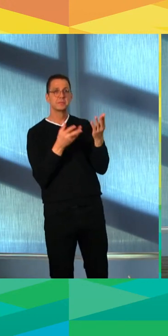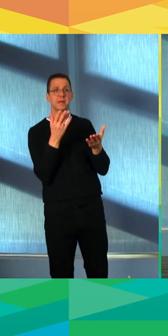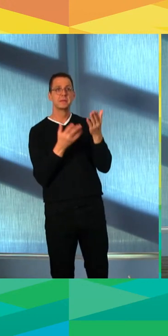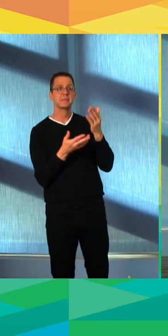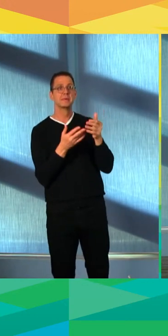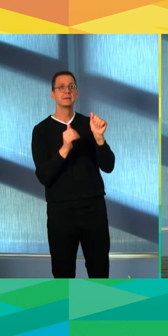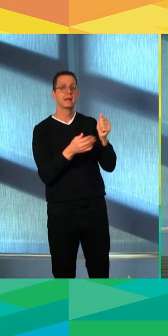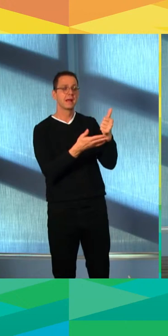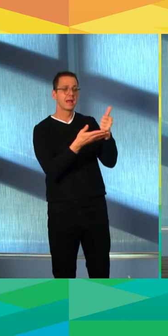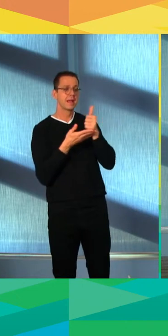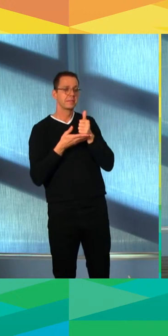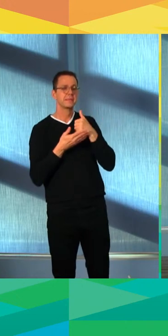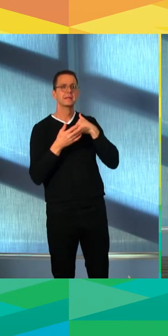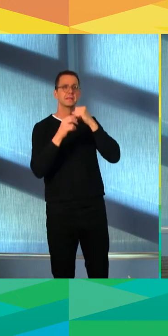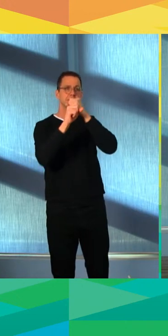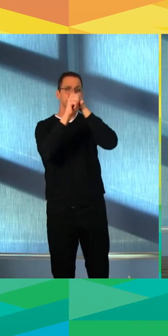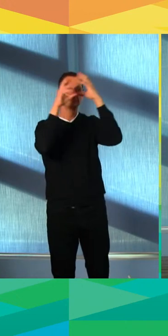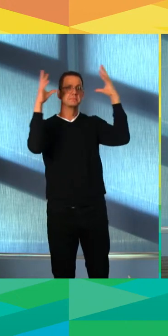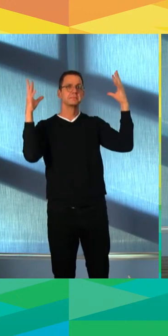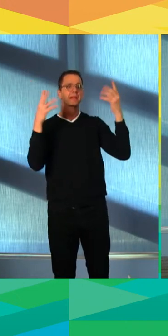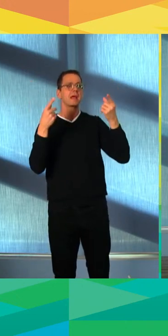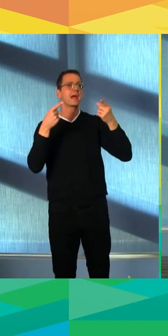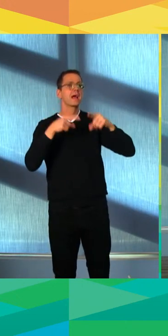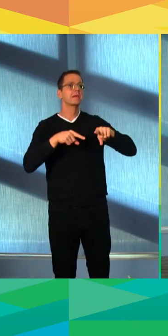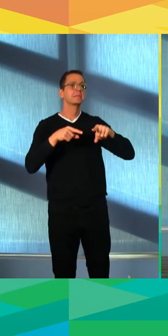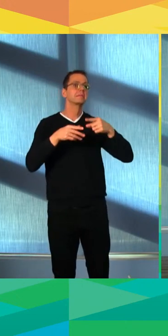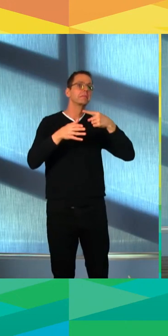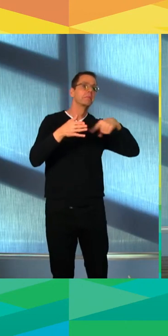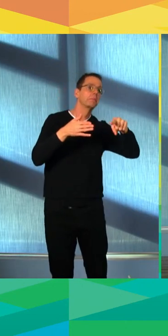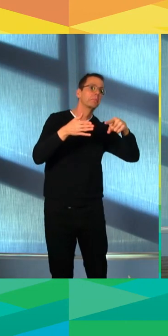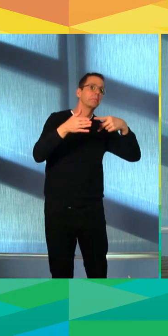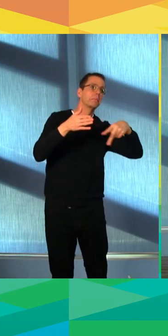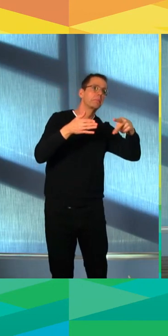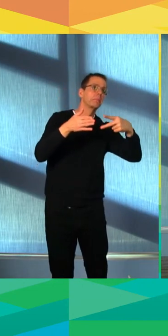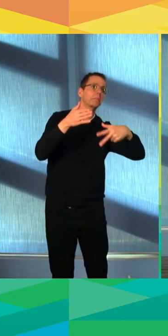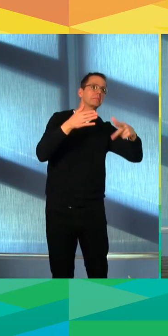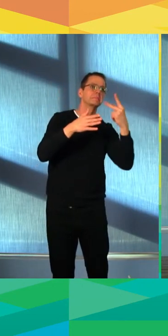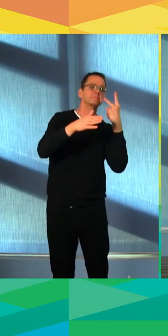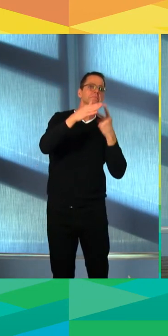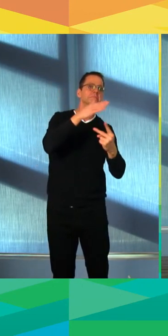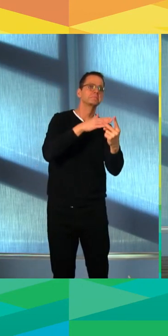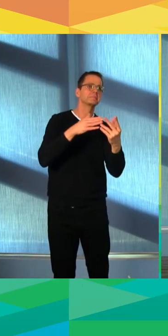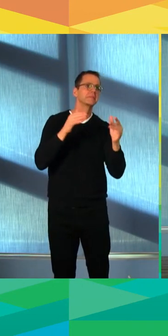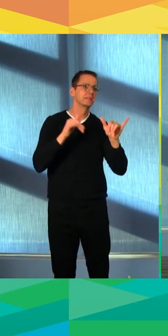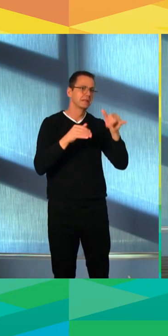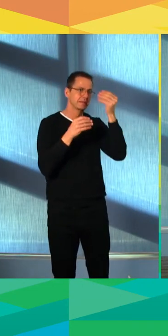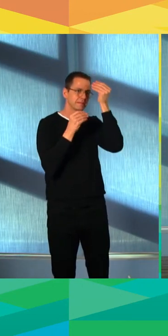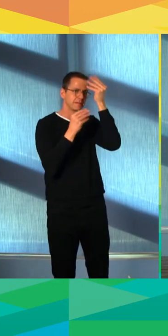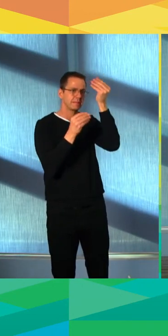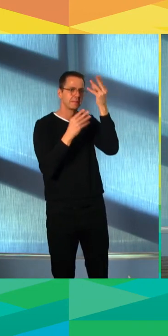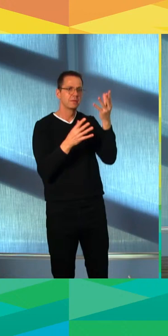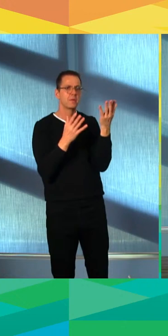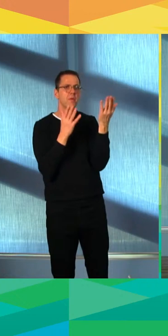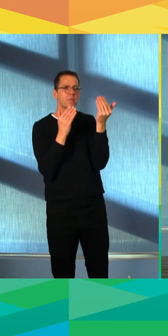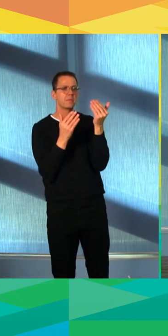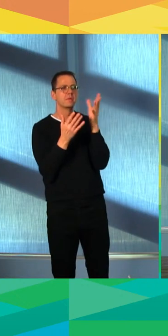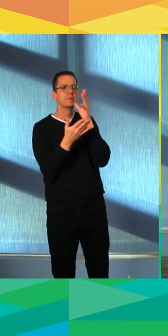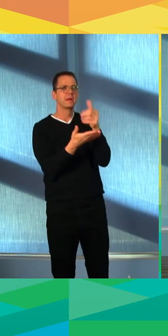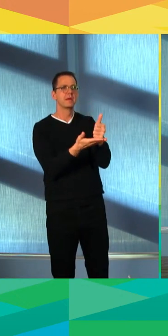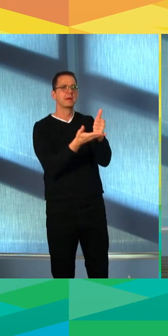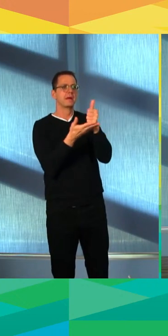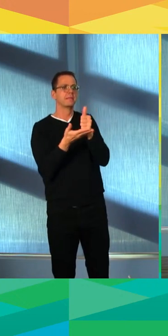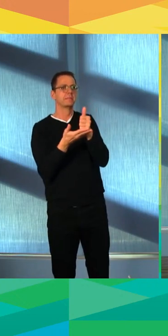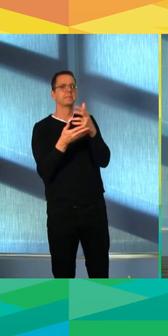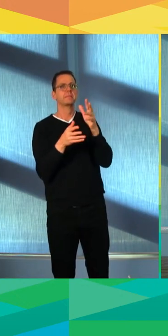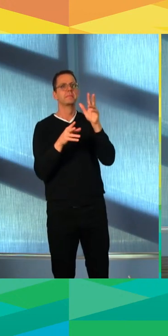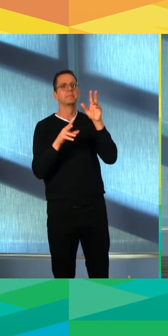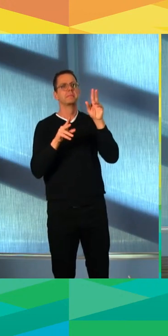those conditions and how they're being shown publicly and transparently to all Edmontonians. So we hope that helps at least anticipate some of the decisions that